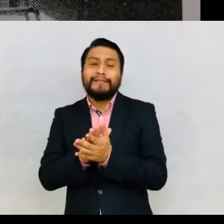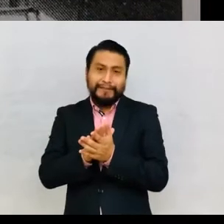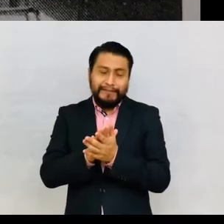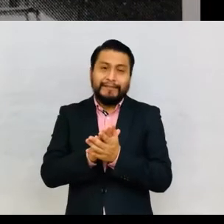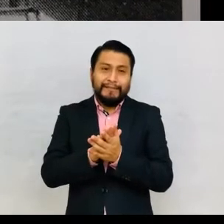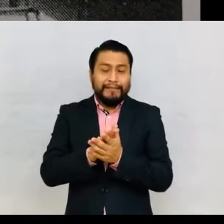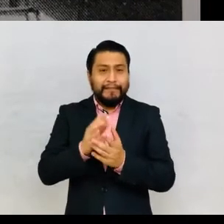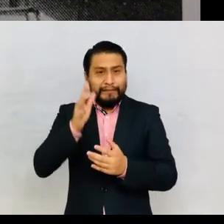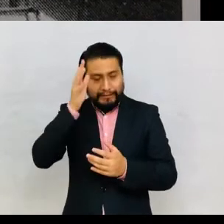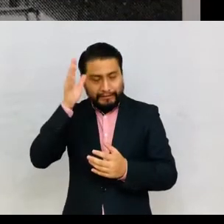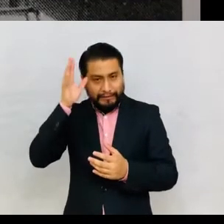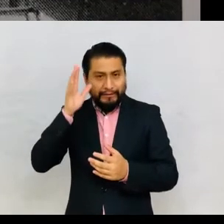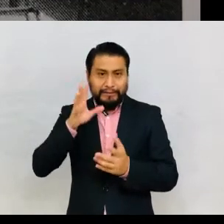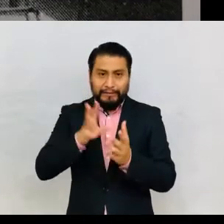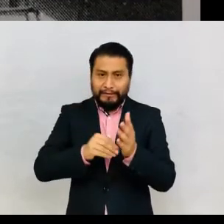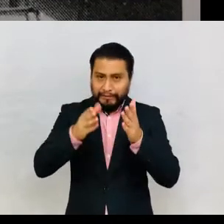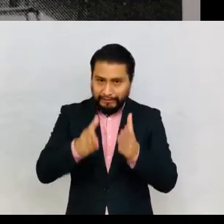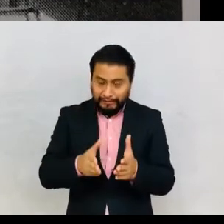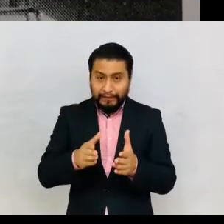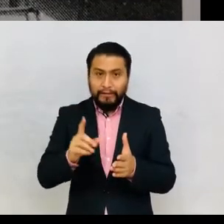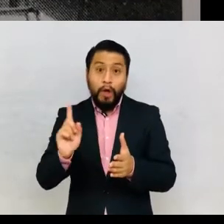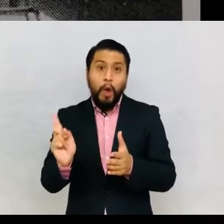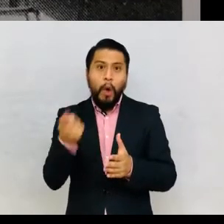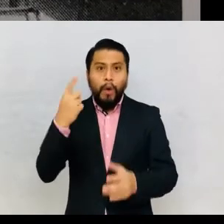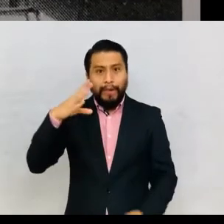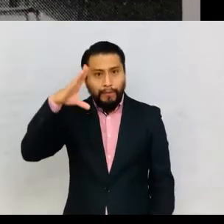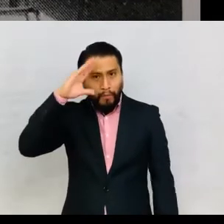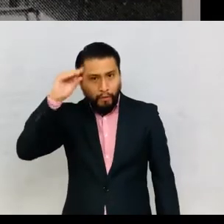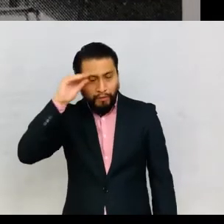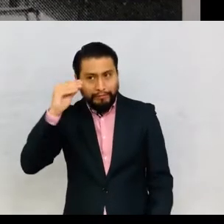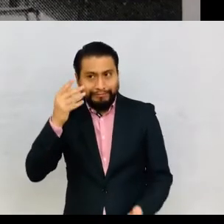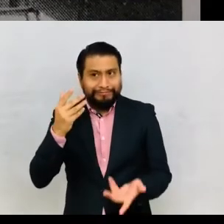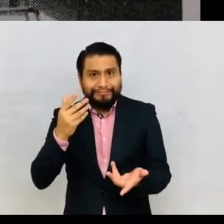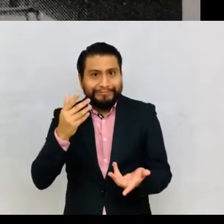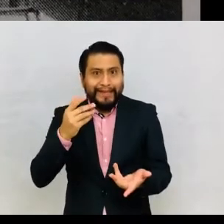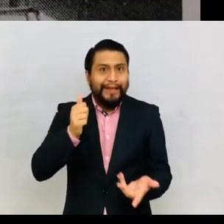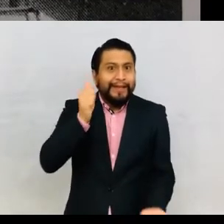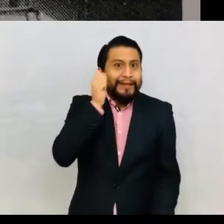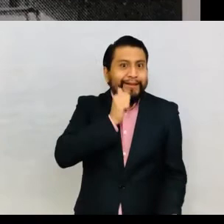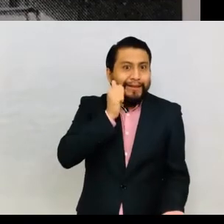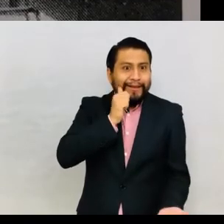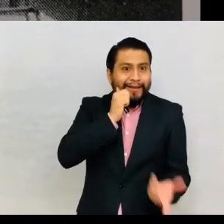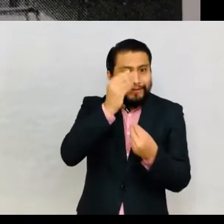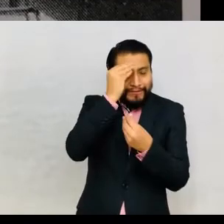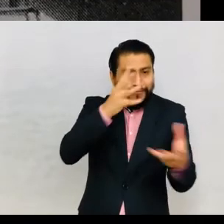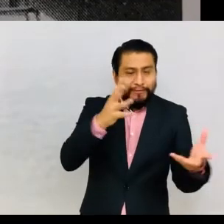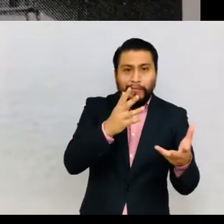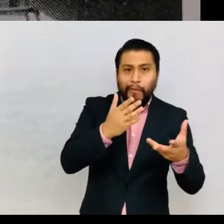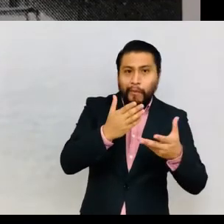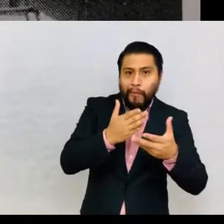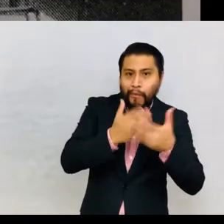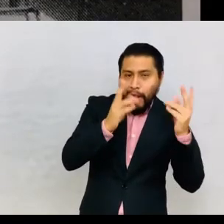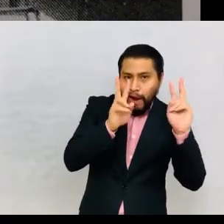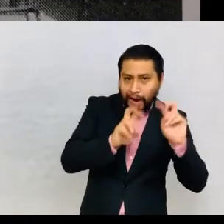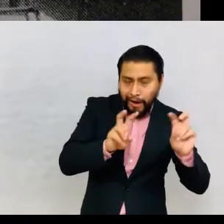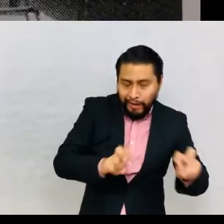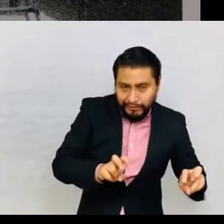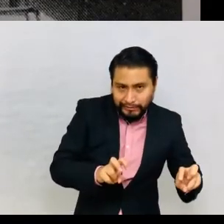as it was a boys-only school, no data would be obtained for indigenous girls. Despite this absence,